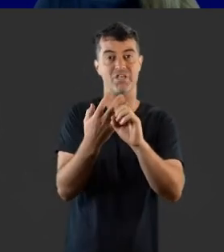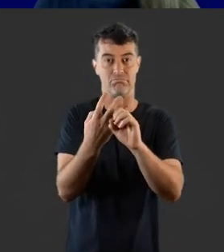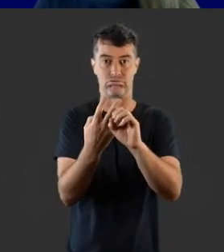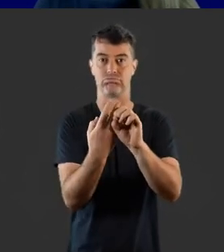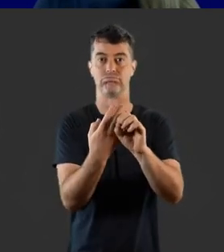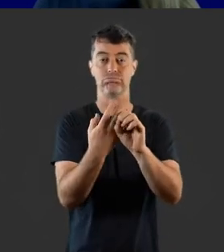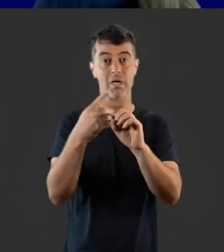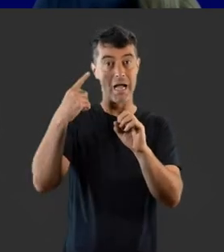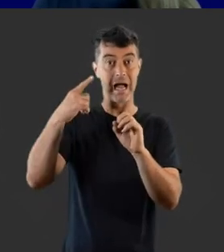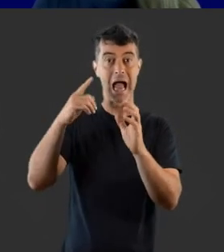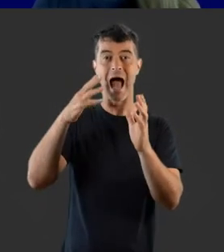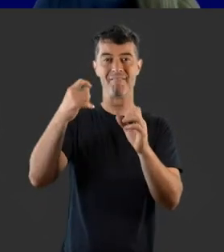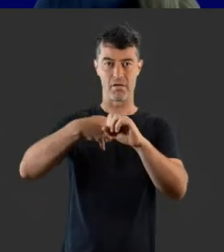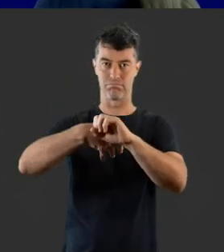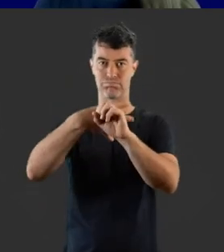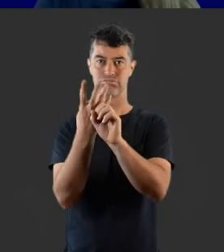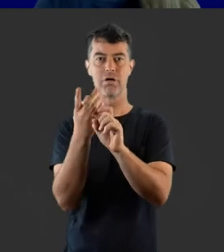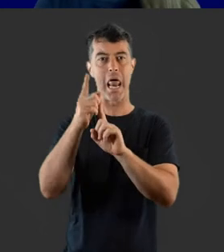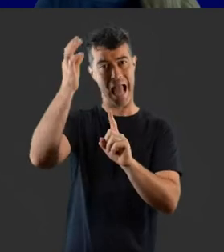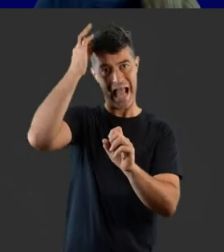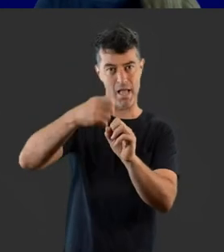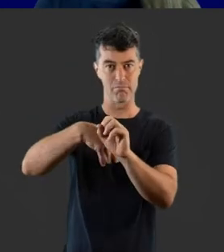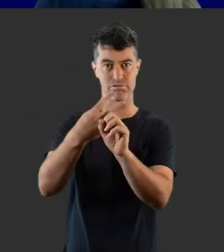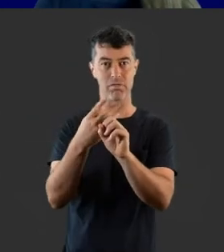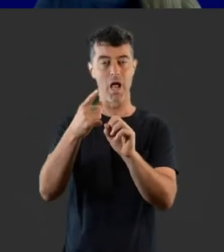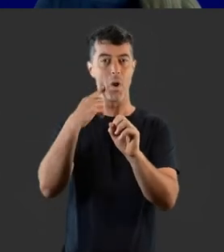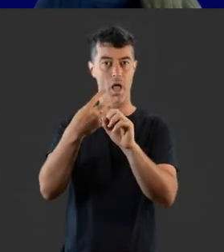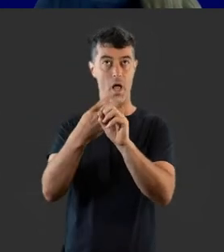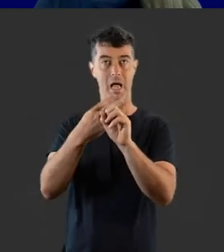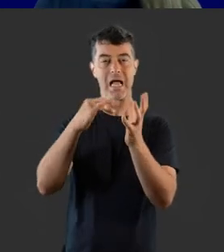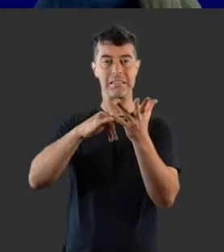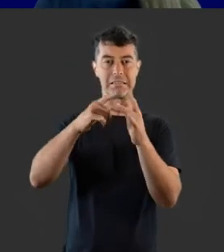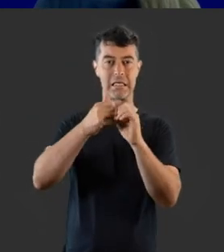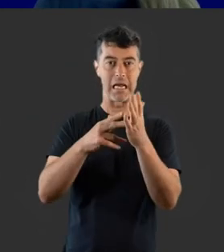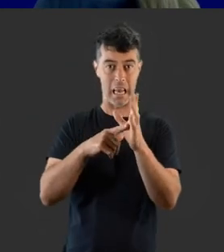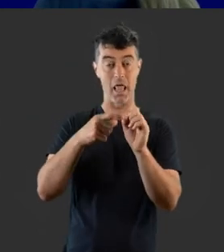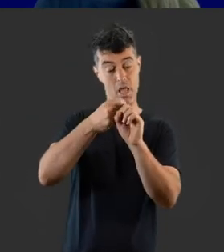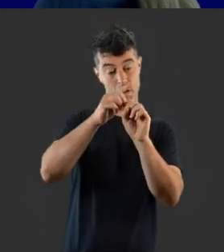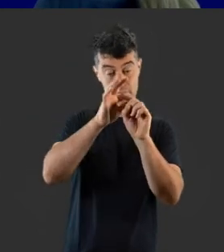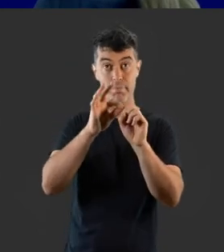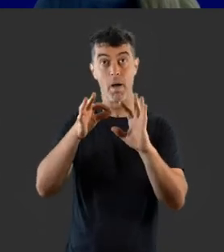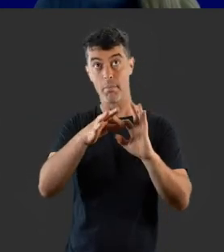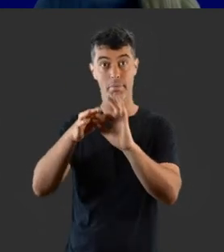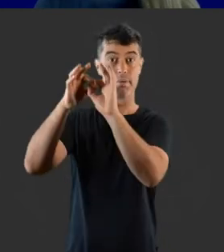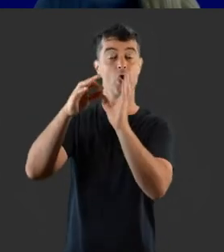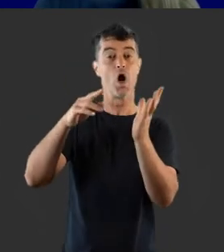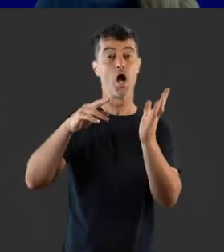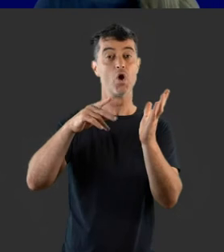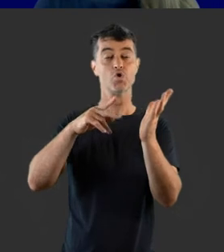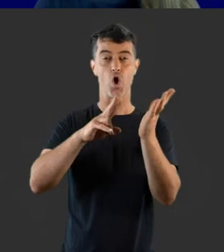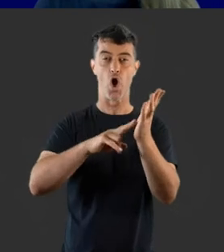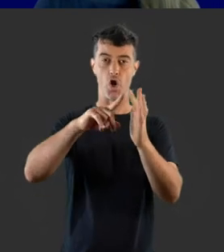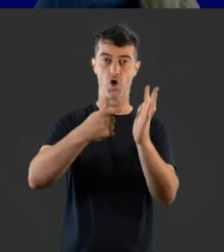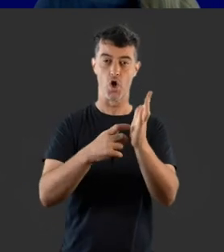the cochlea. The movement of the hairs creates a type of electrical signal. Signals from the hair cells travel along the